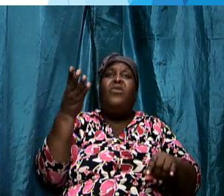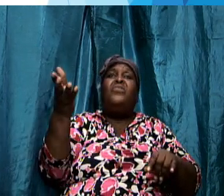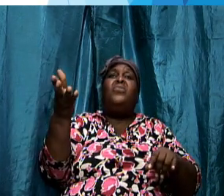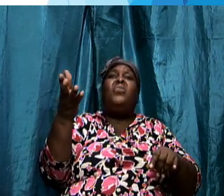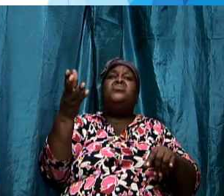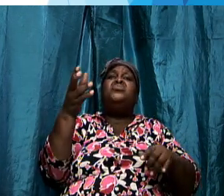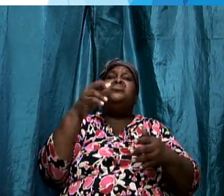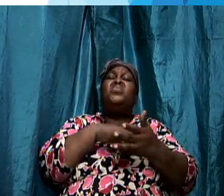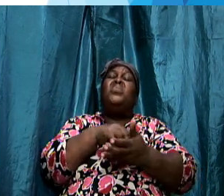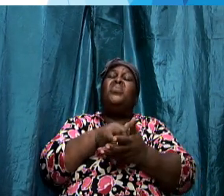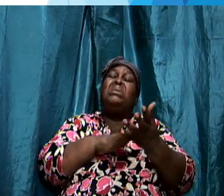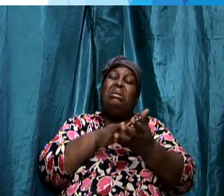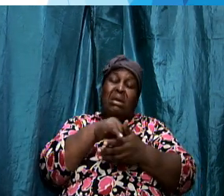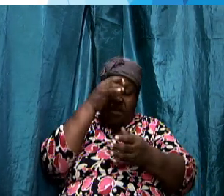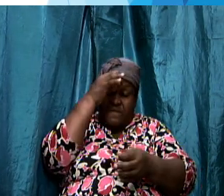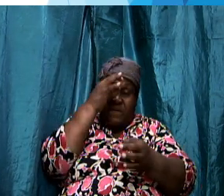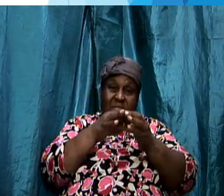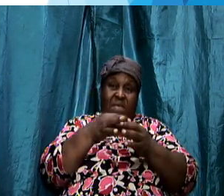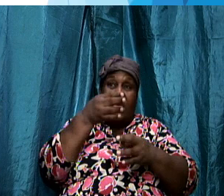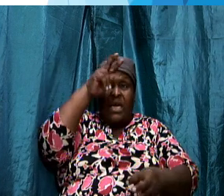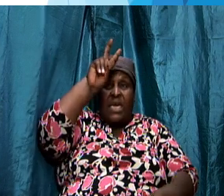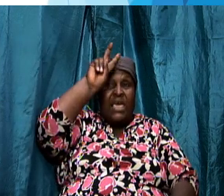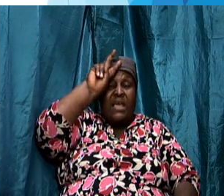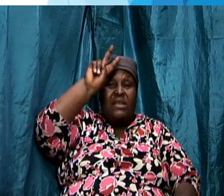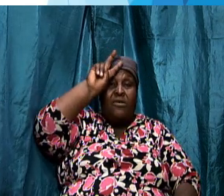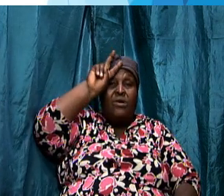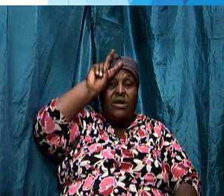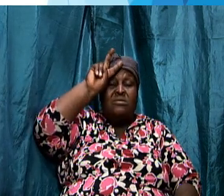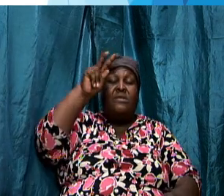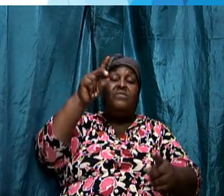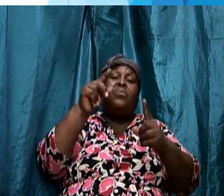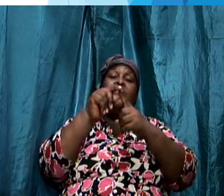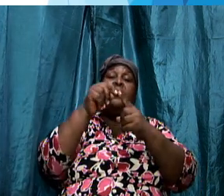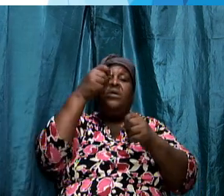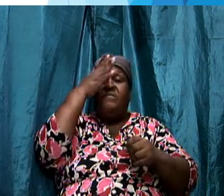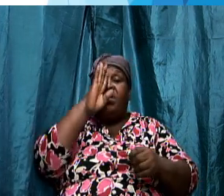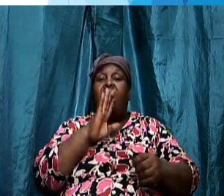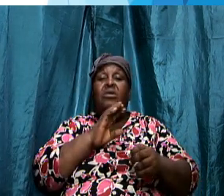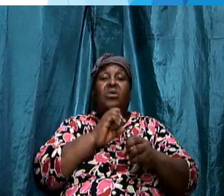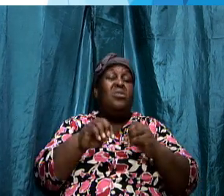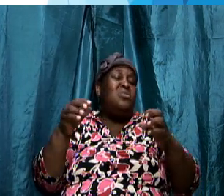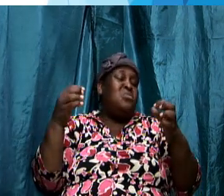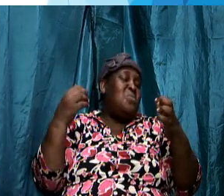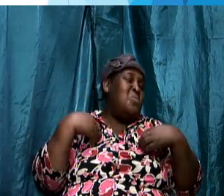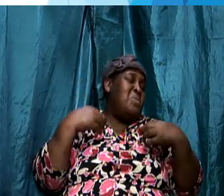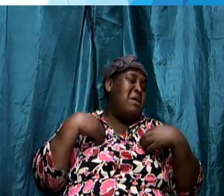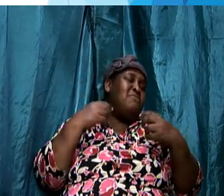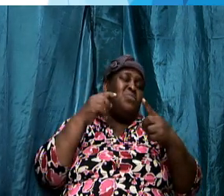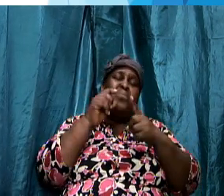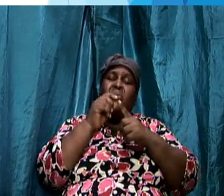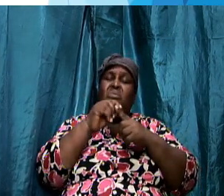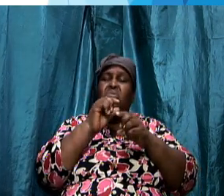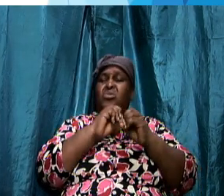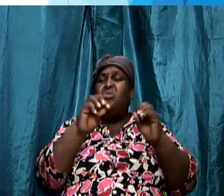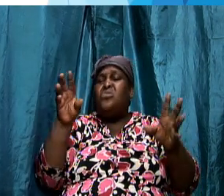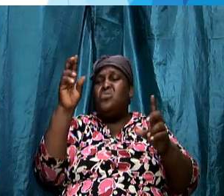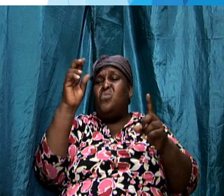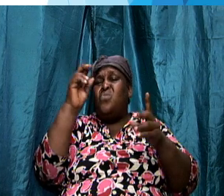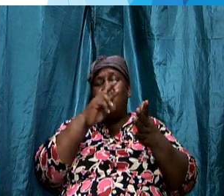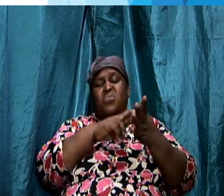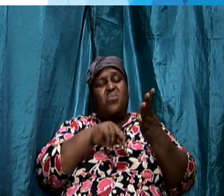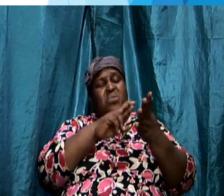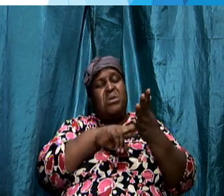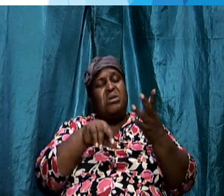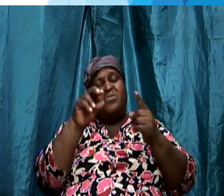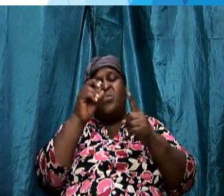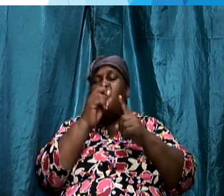word of god yes ignorant of the word of god don't have the word don't read the word don't have the word guiding their